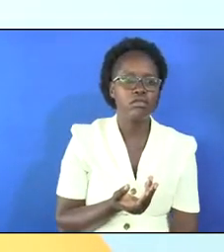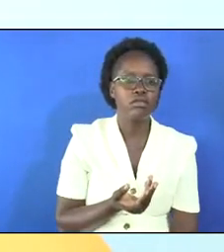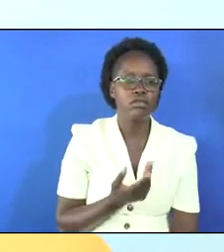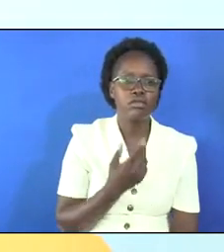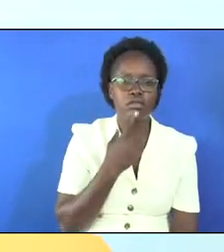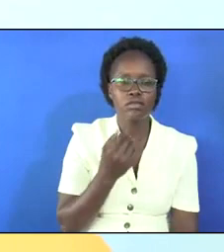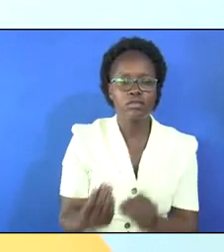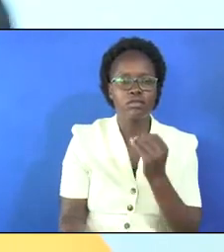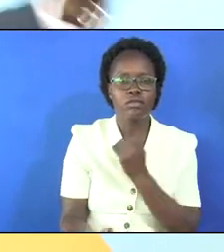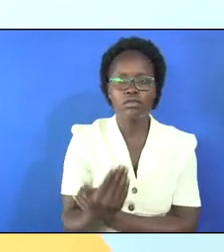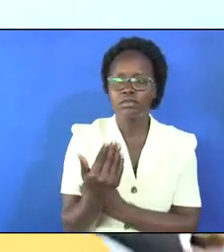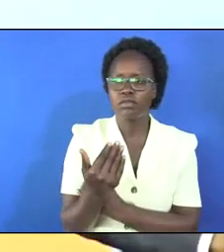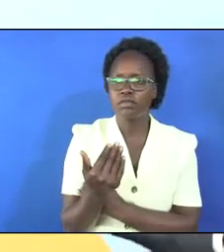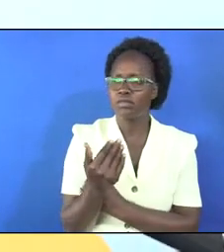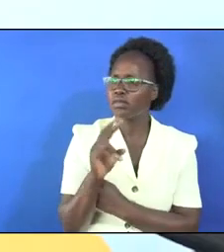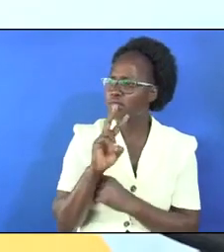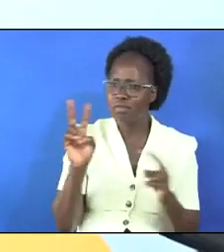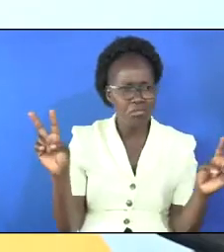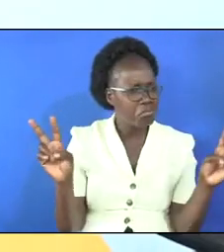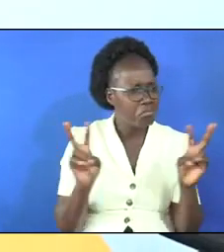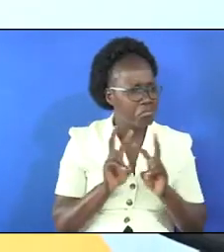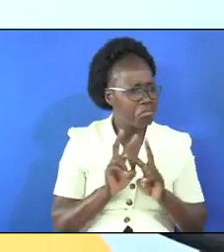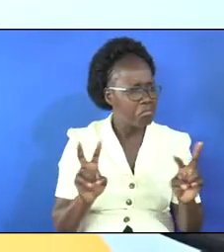so in the morning they are not seeing him